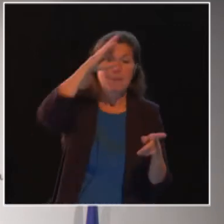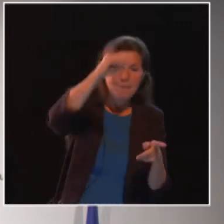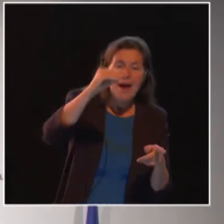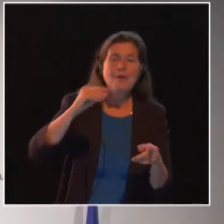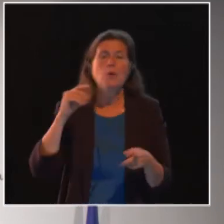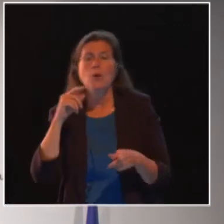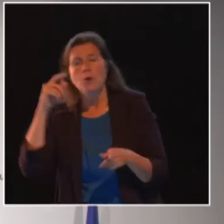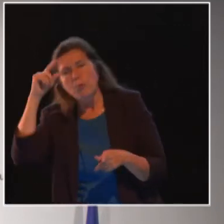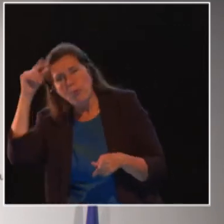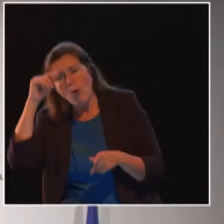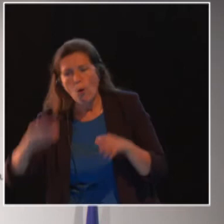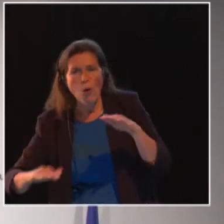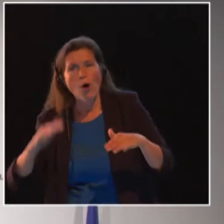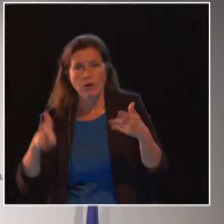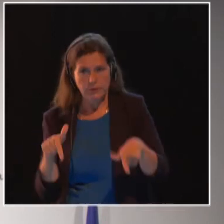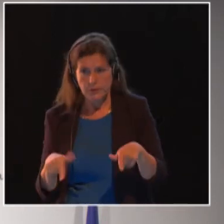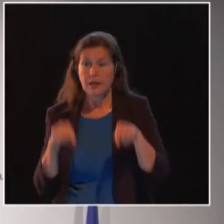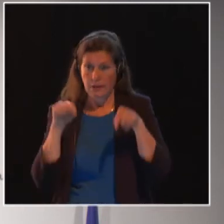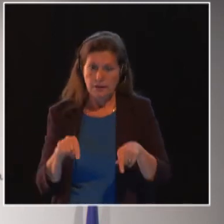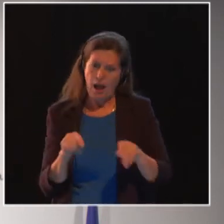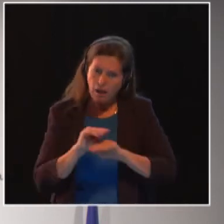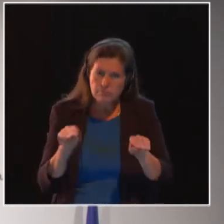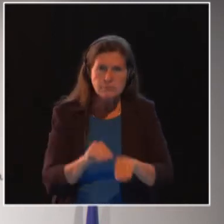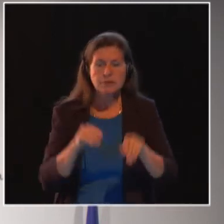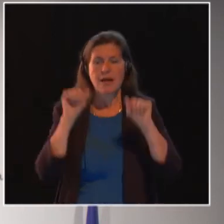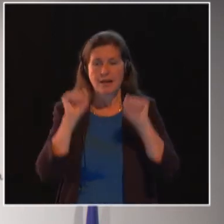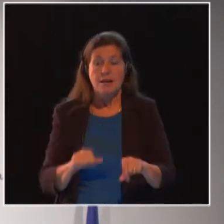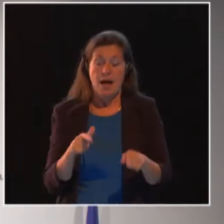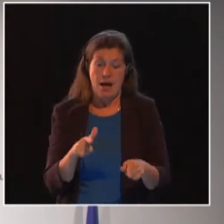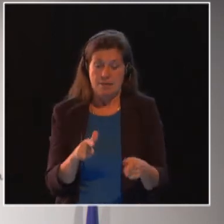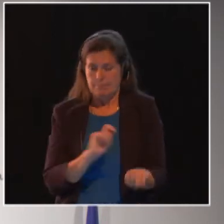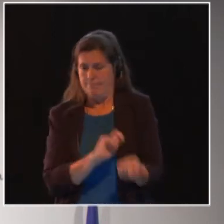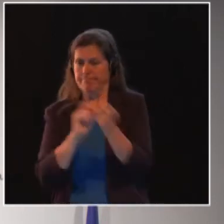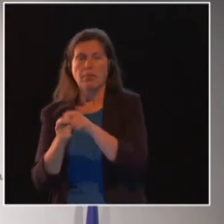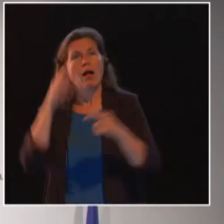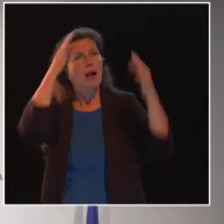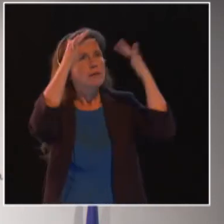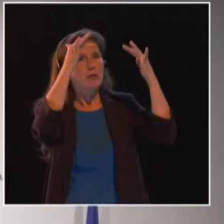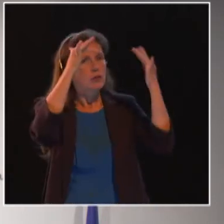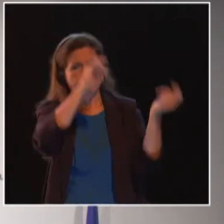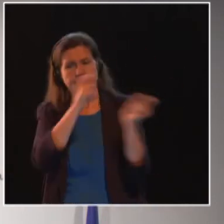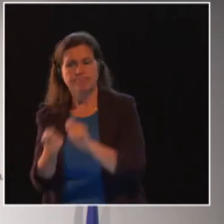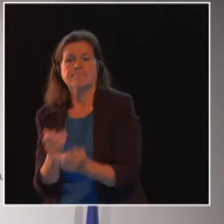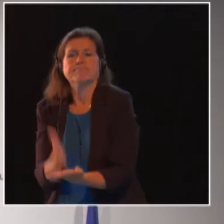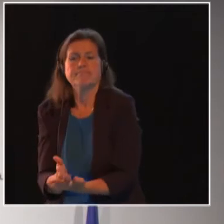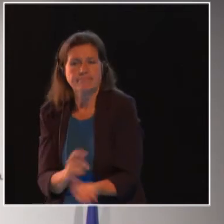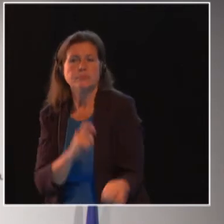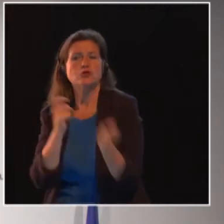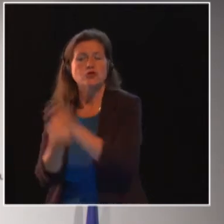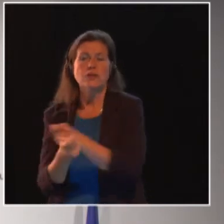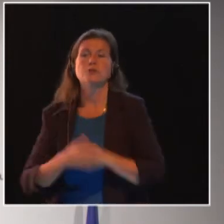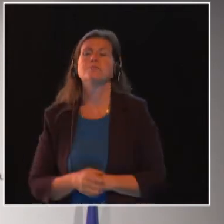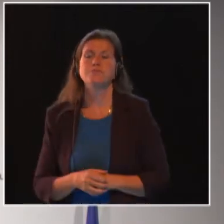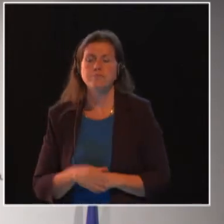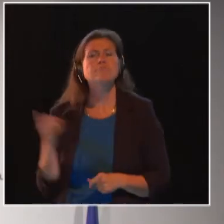into this conversation that translates beyond the rhetoric and into practicality? I think we haven't really started engaging